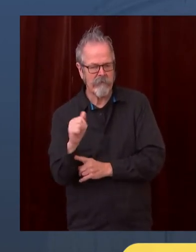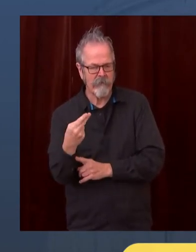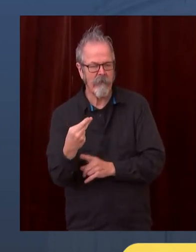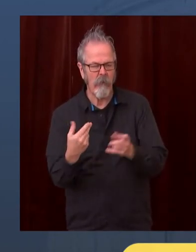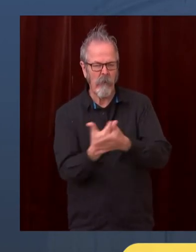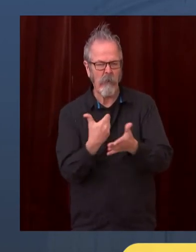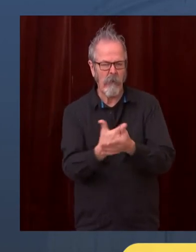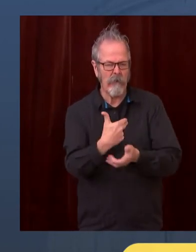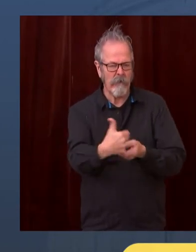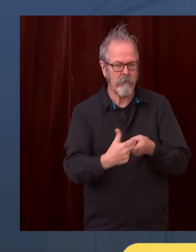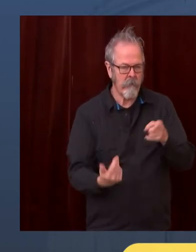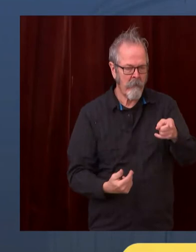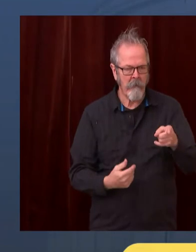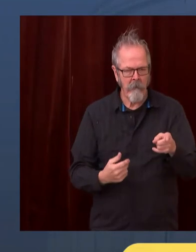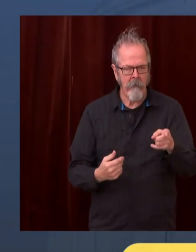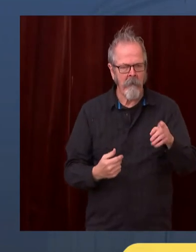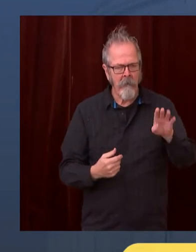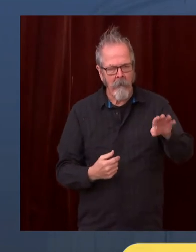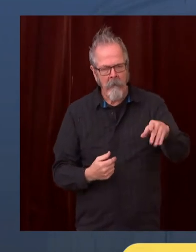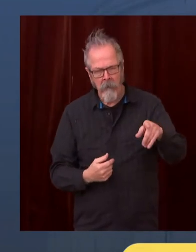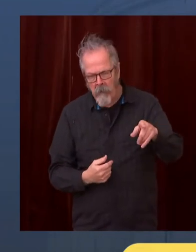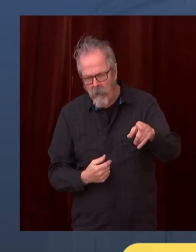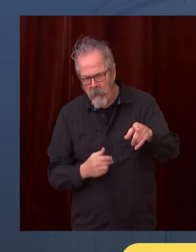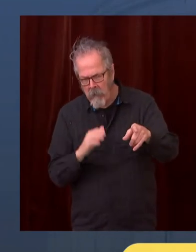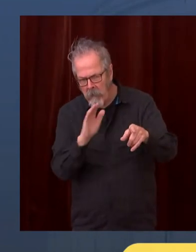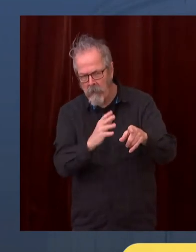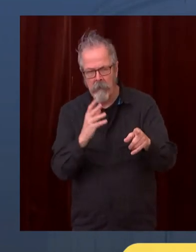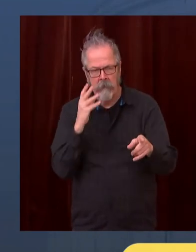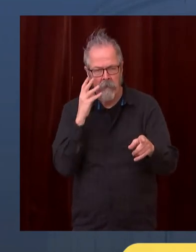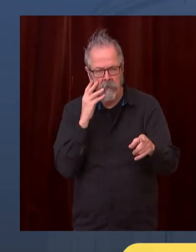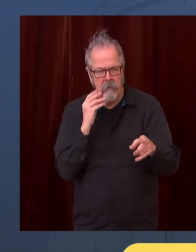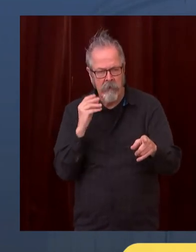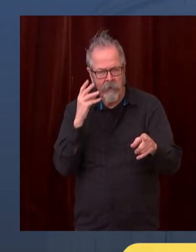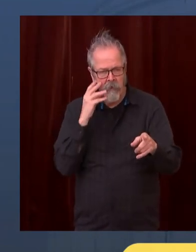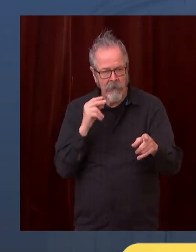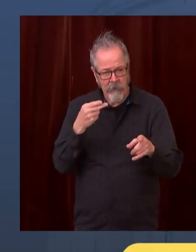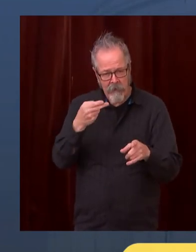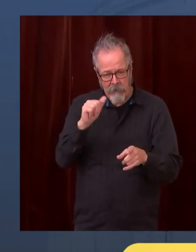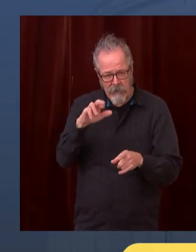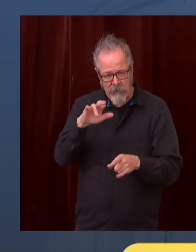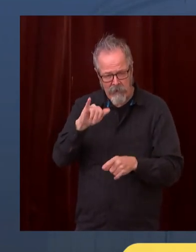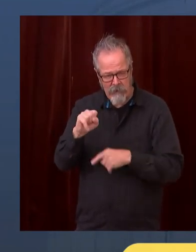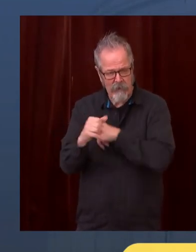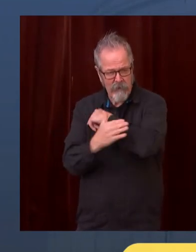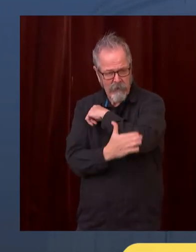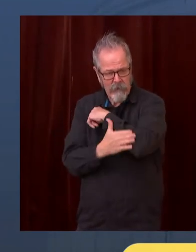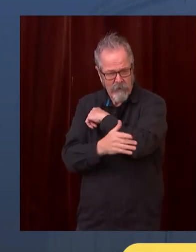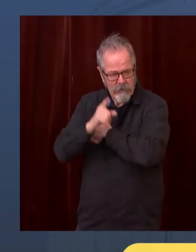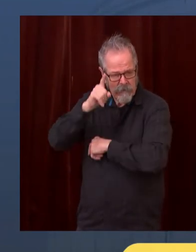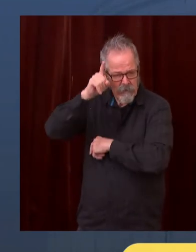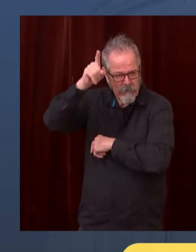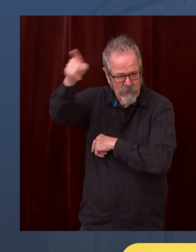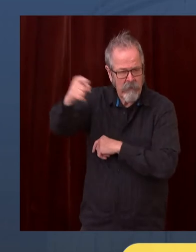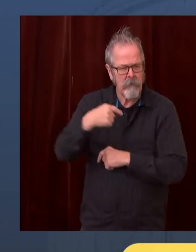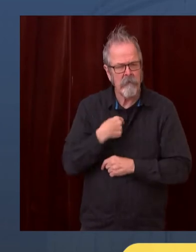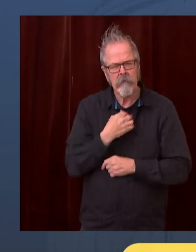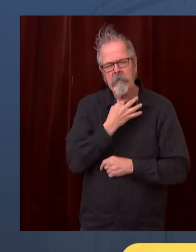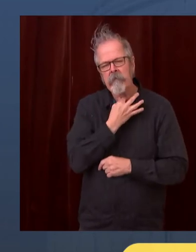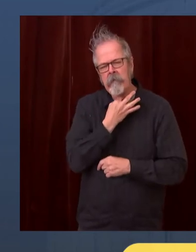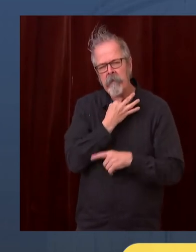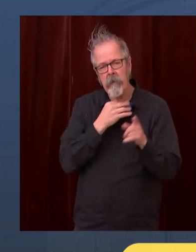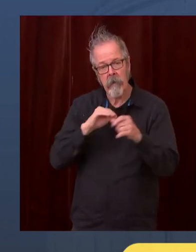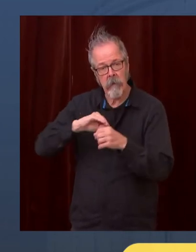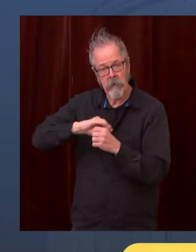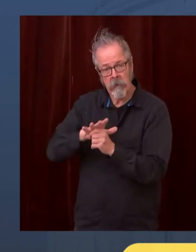Harris County that you learned and readjusted during the course of the pandemic down there? Oh my